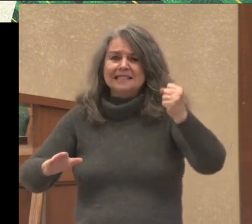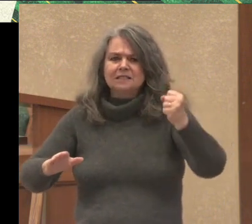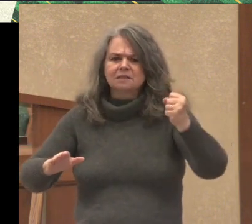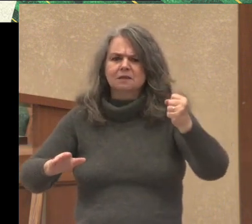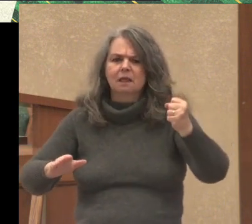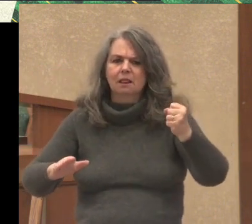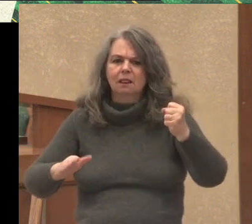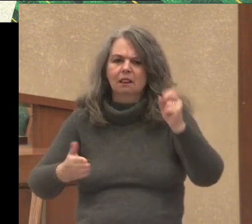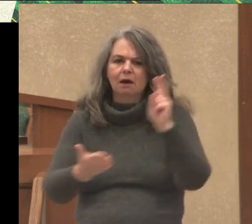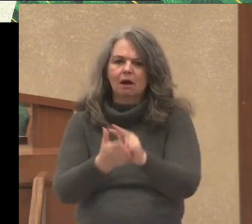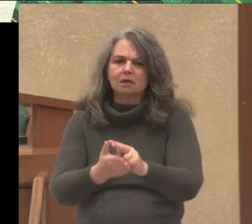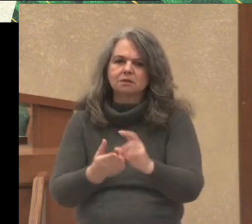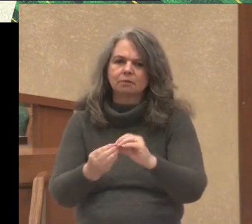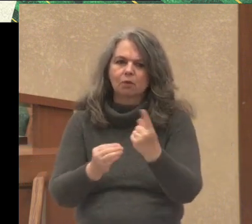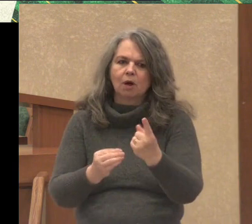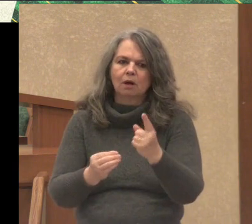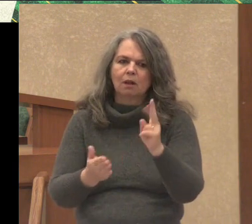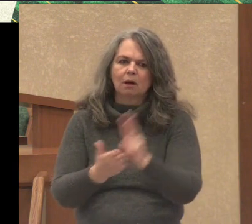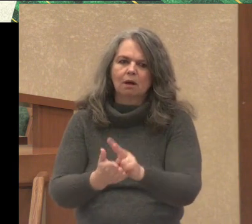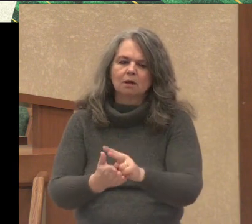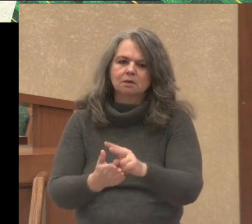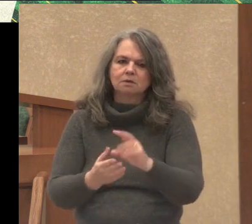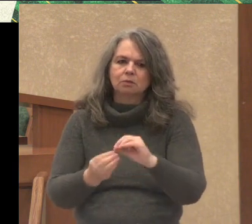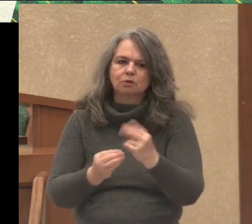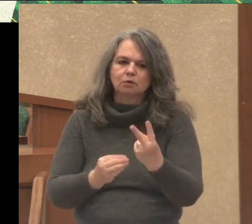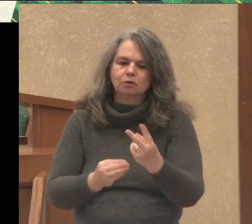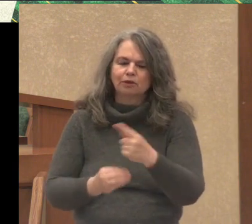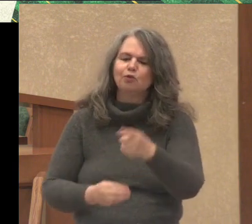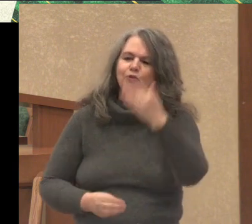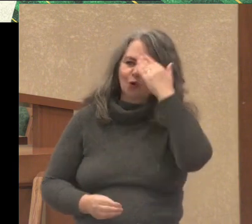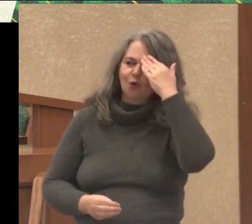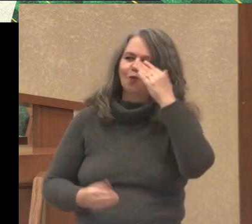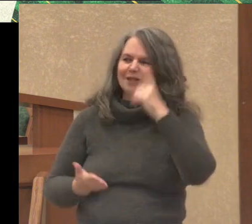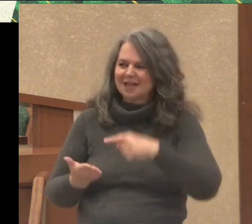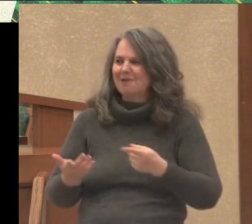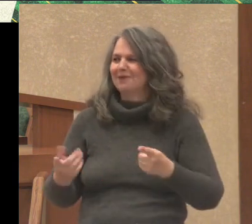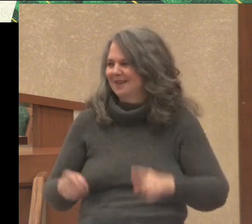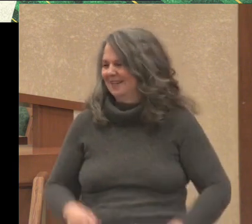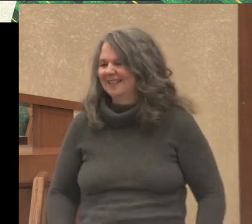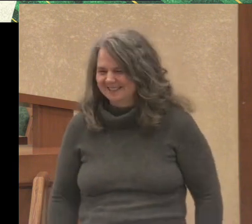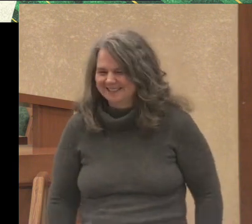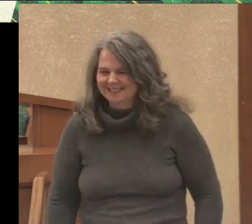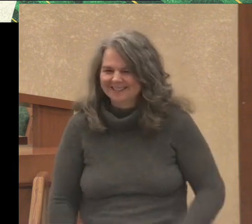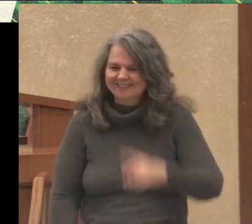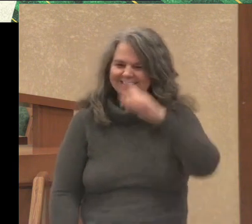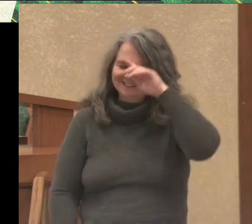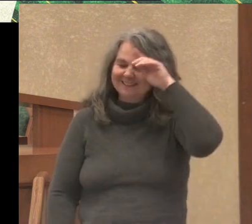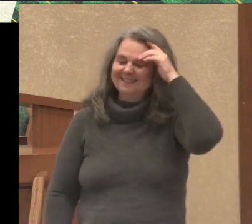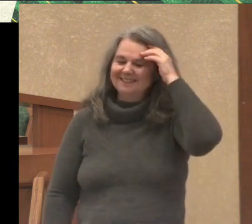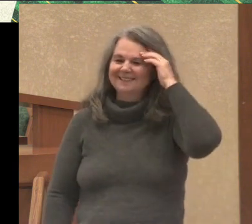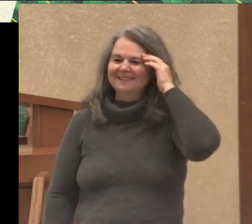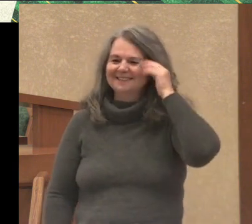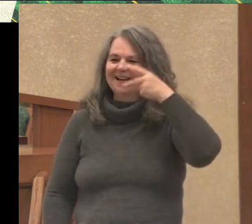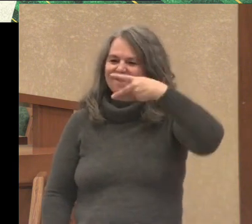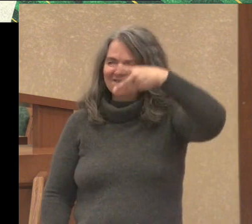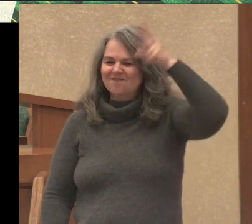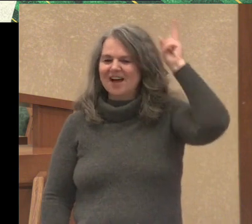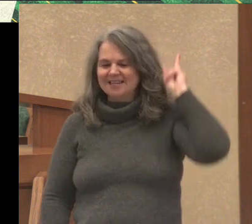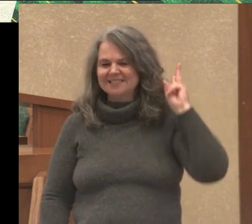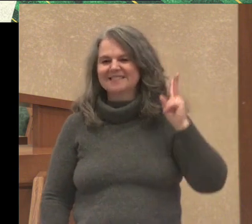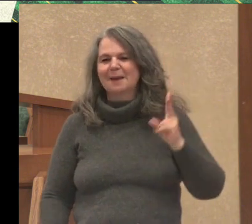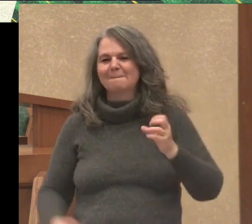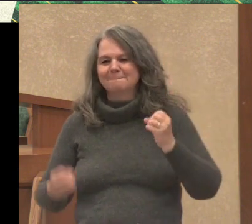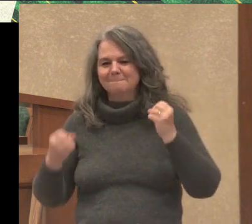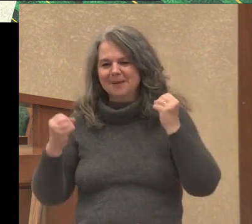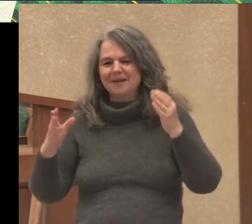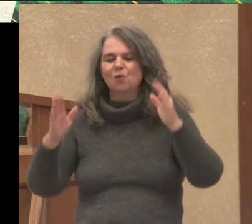one. Lost number two. You know what I'm doing here. The Vikings have had many